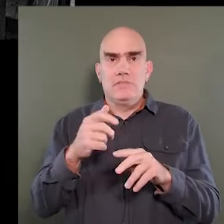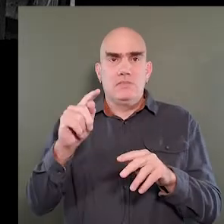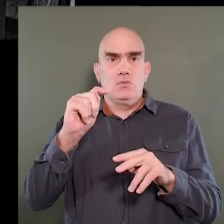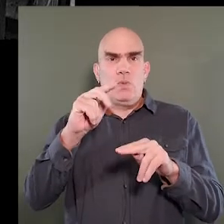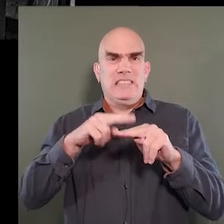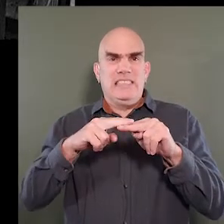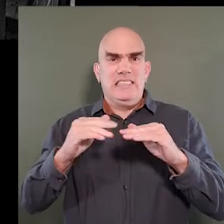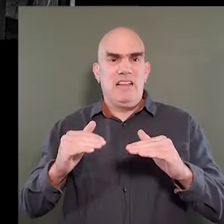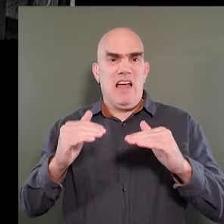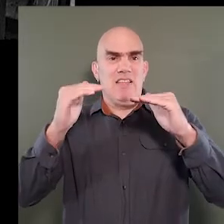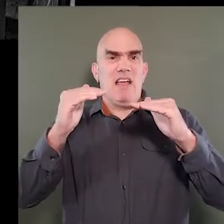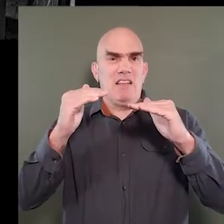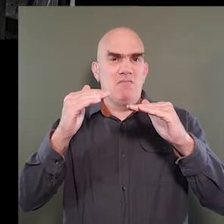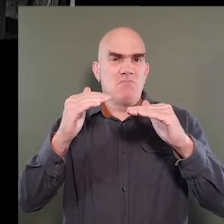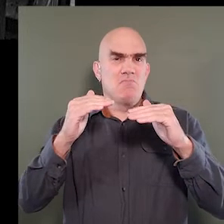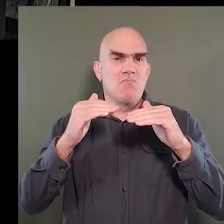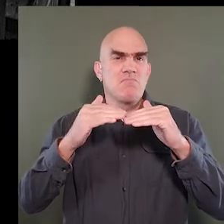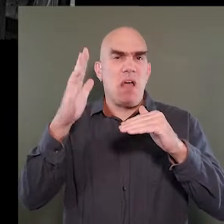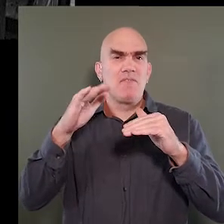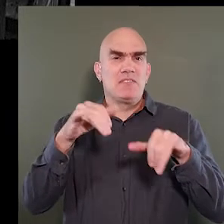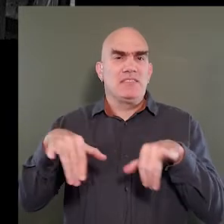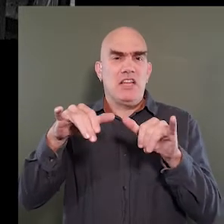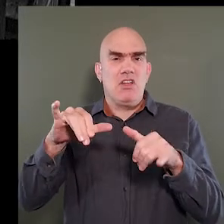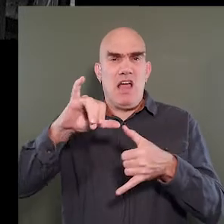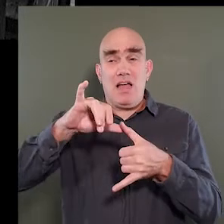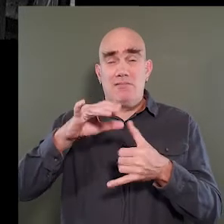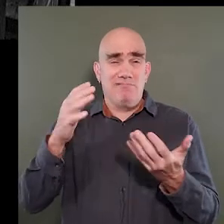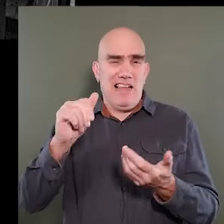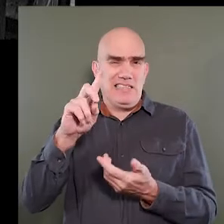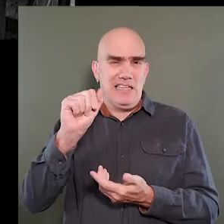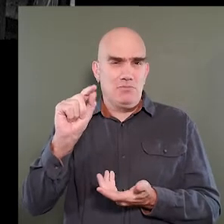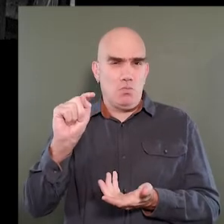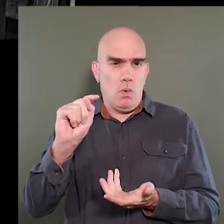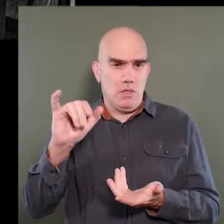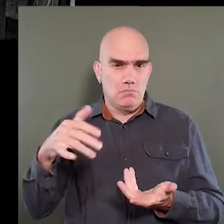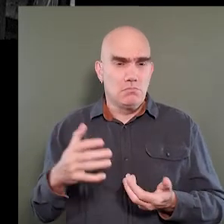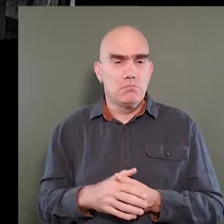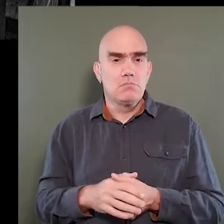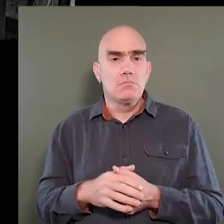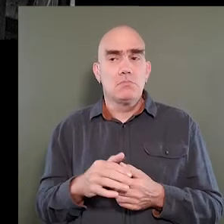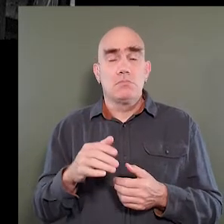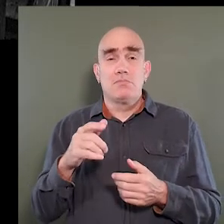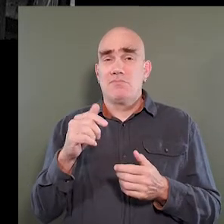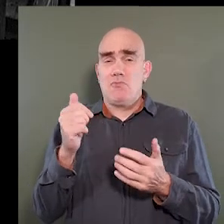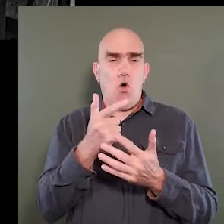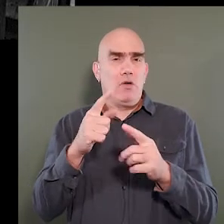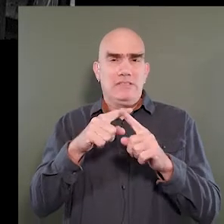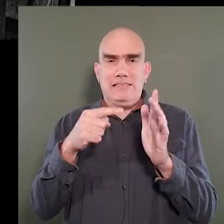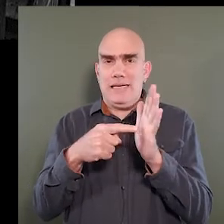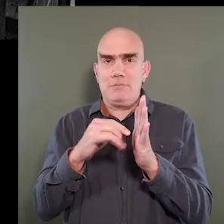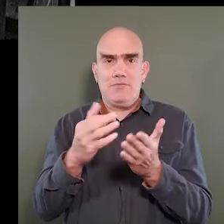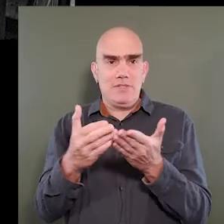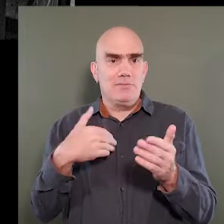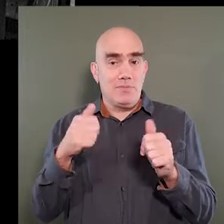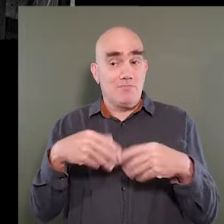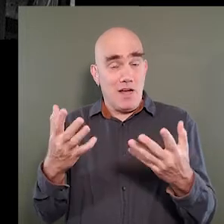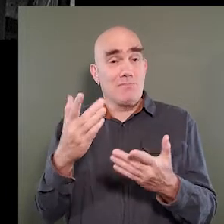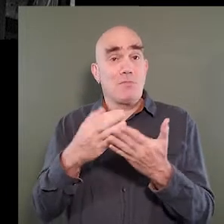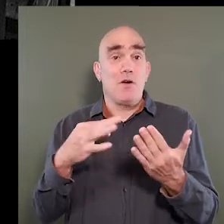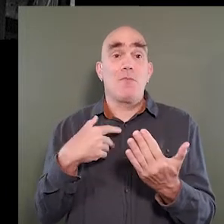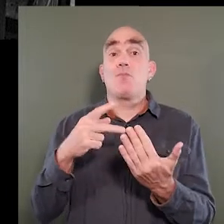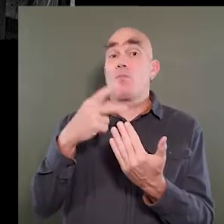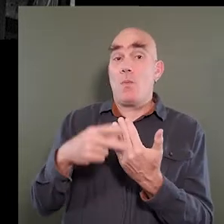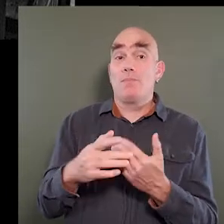seat above a standard height or an ADA toilet. Those can all be things that we provide as part of our program.